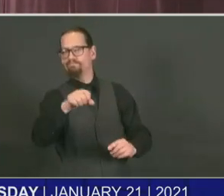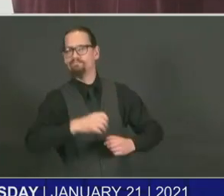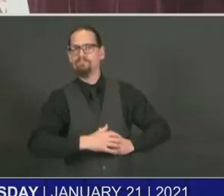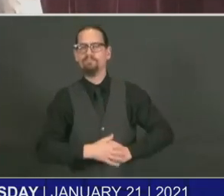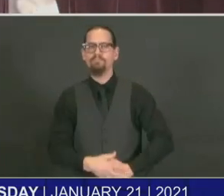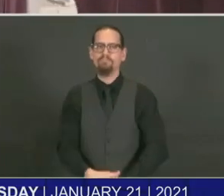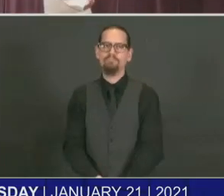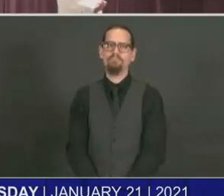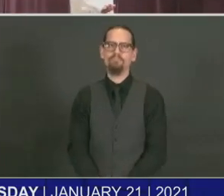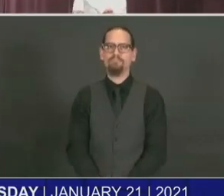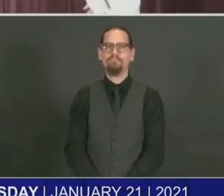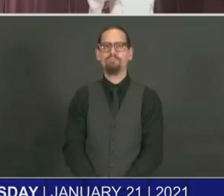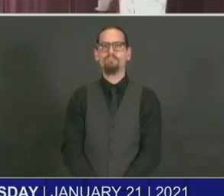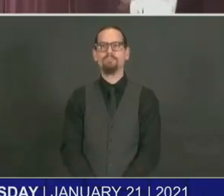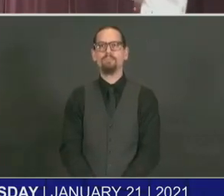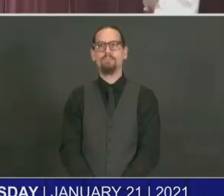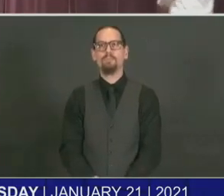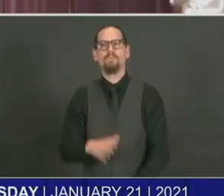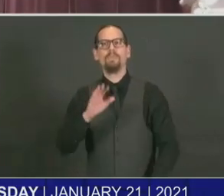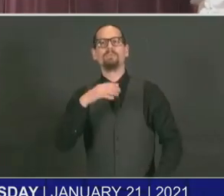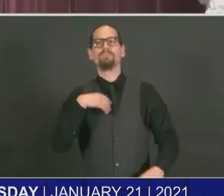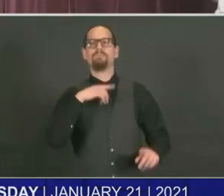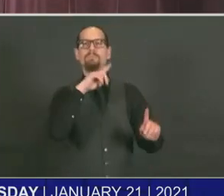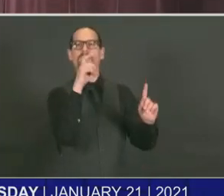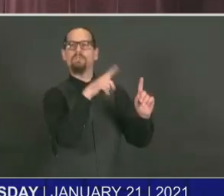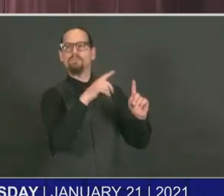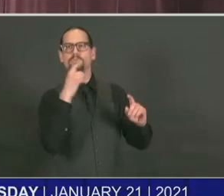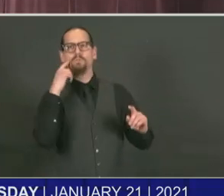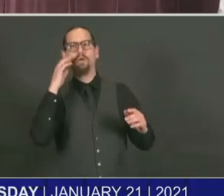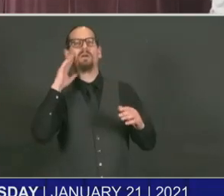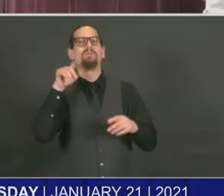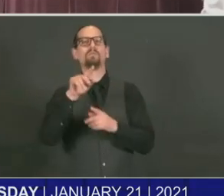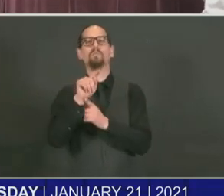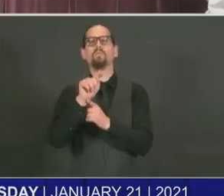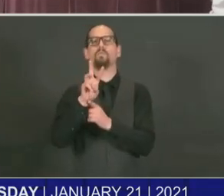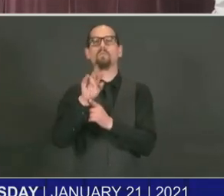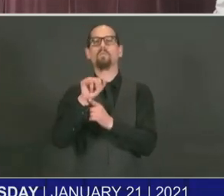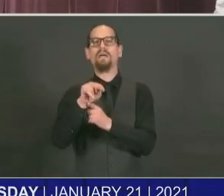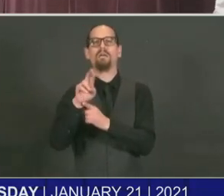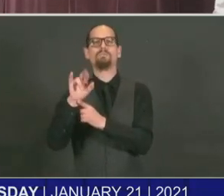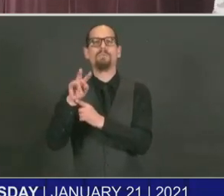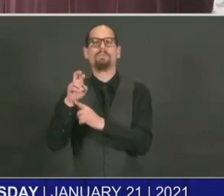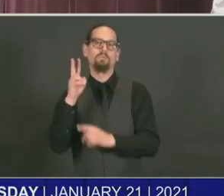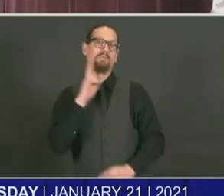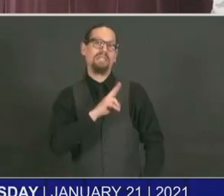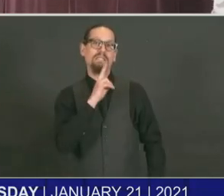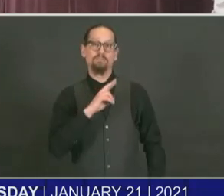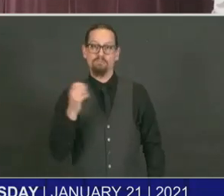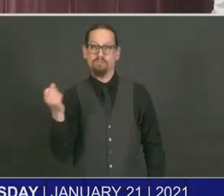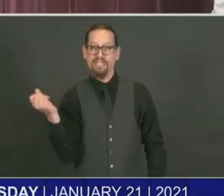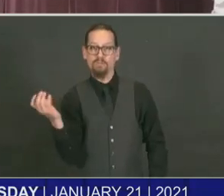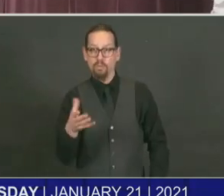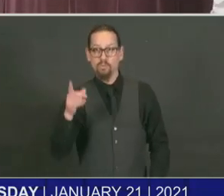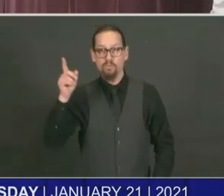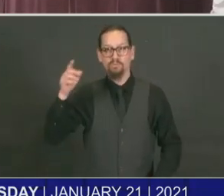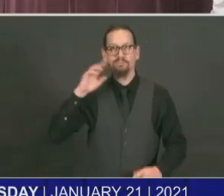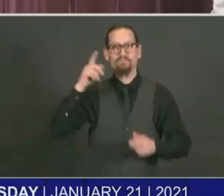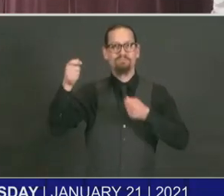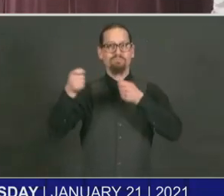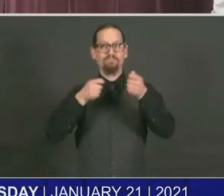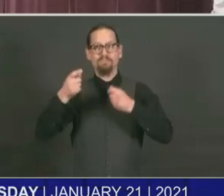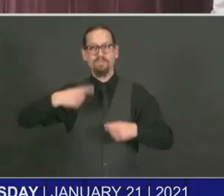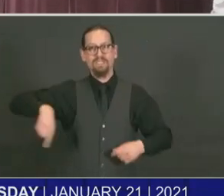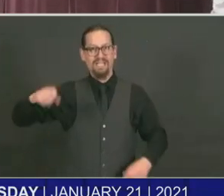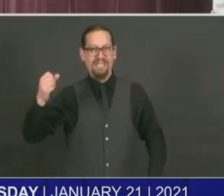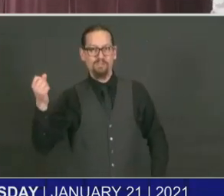As we all know, Twin River Valley maintains a monopoly on the management of in-person casino gaming in Rhode Island. As such, they are the hiring agent for